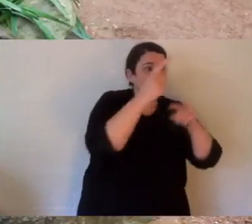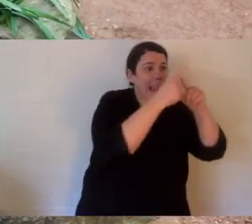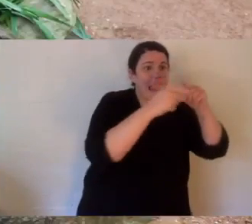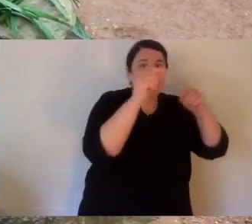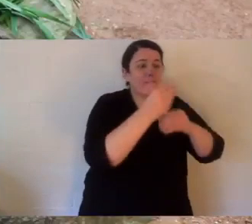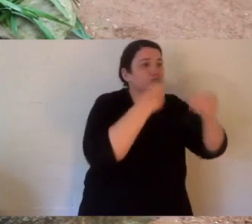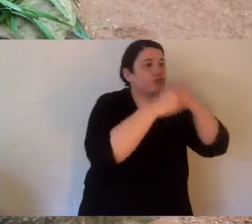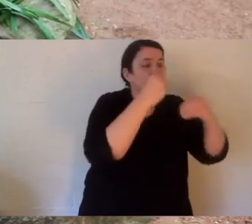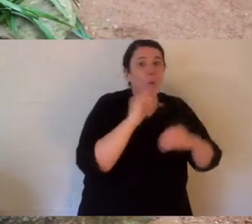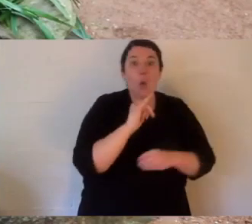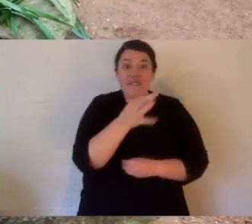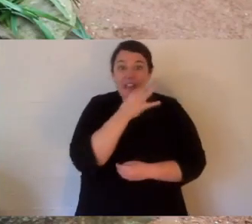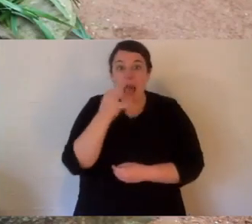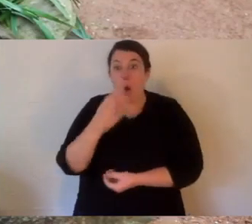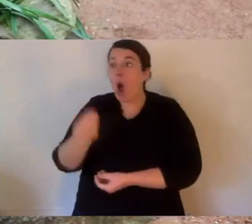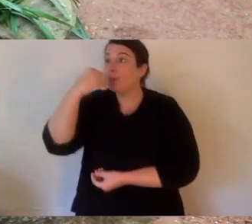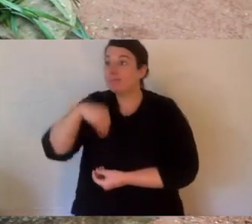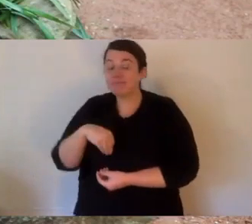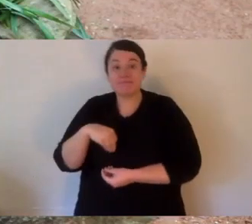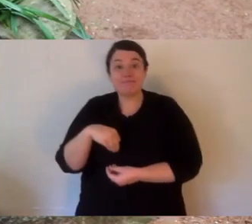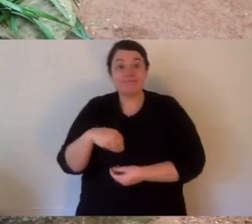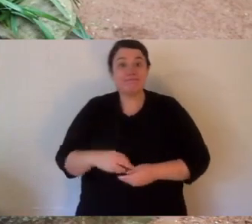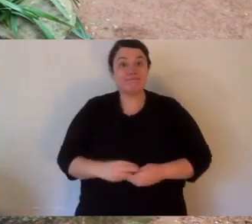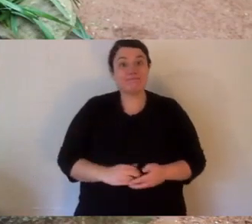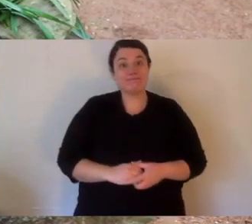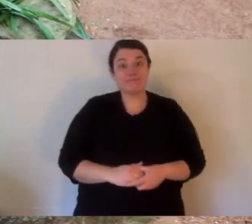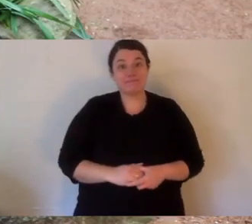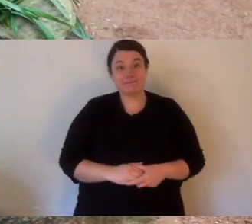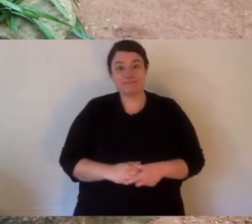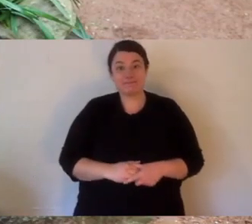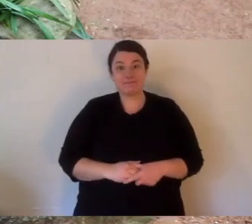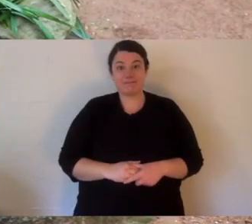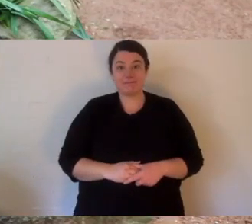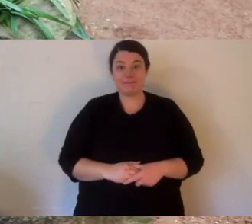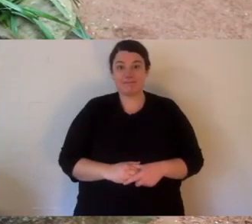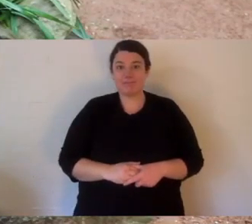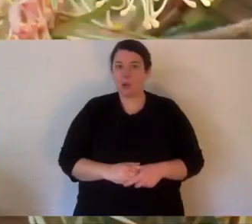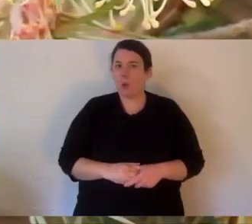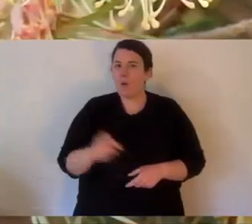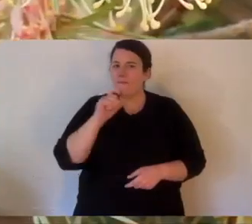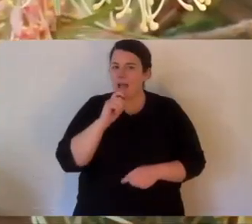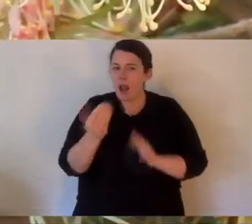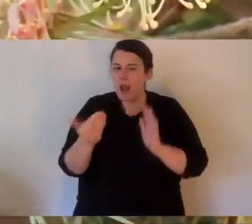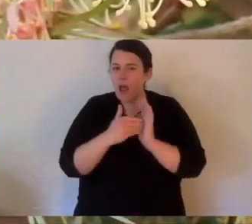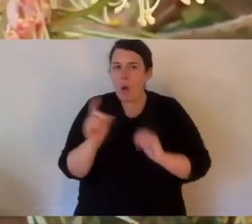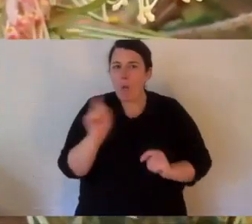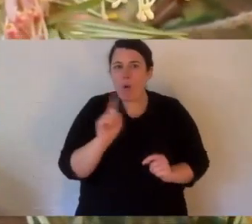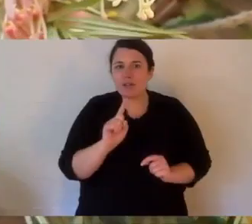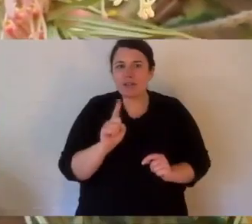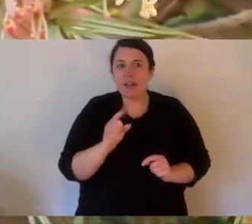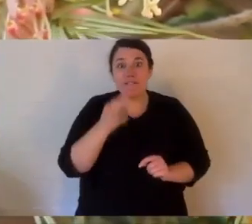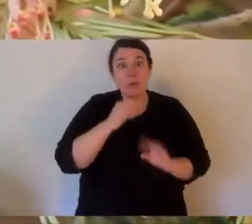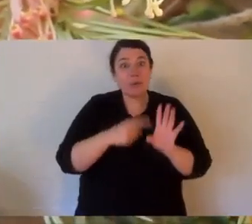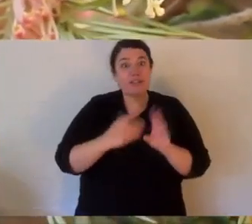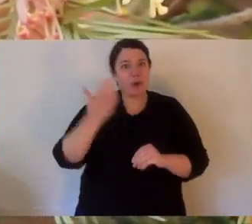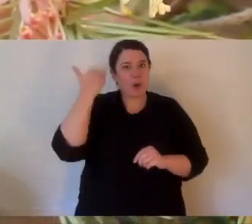quokkas eat vegetation. Now, it could be fresh grass, grass roots, some leaves on young plants, even a few flowers, if they're flowering at the